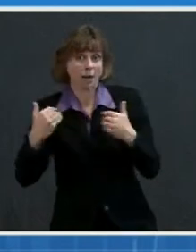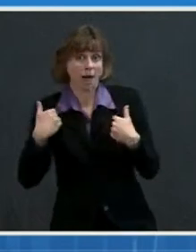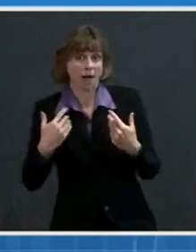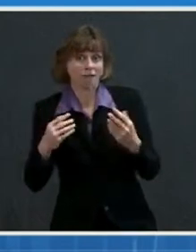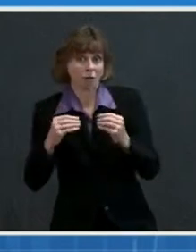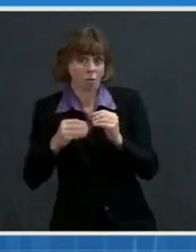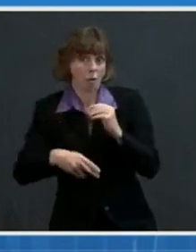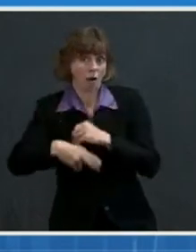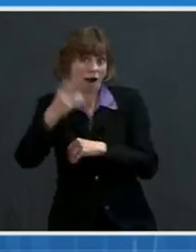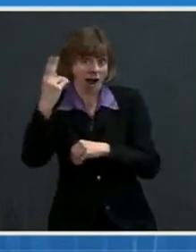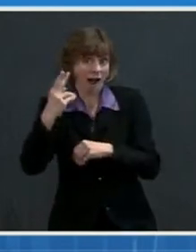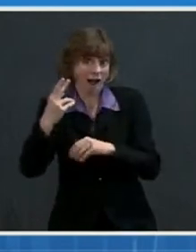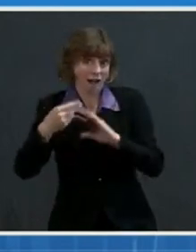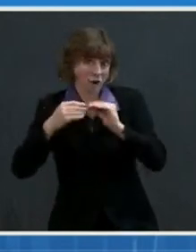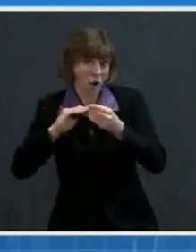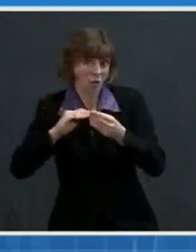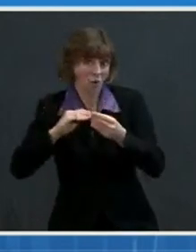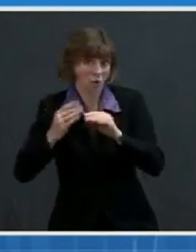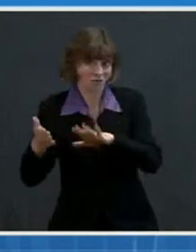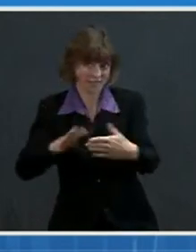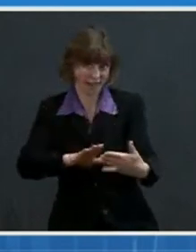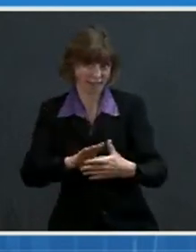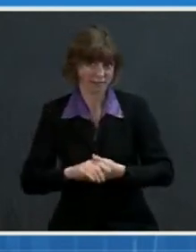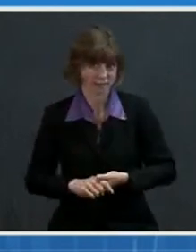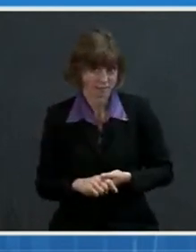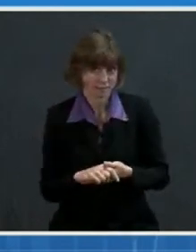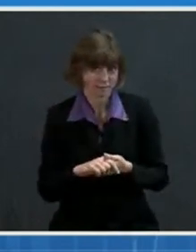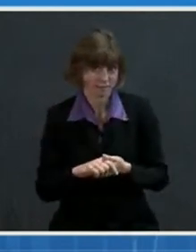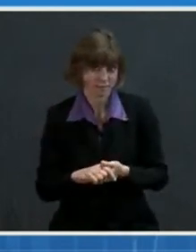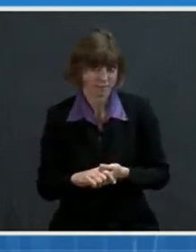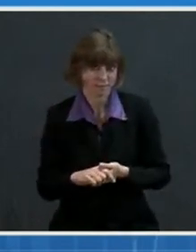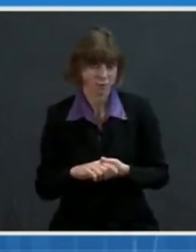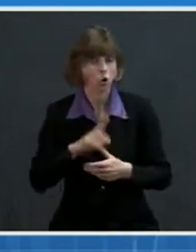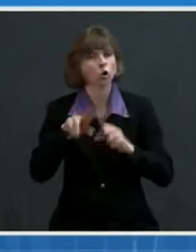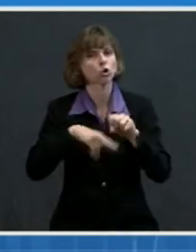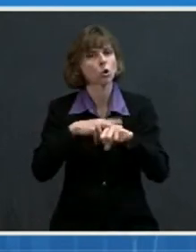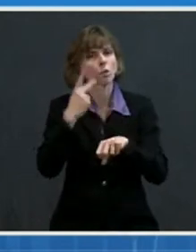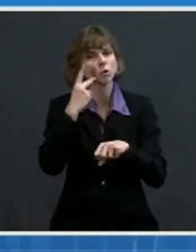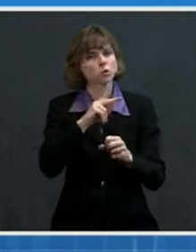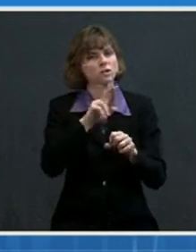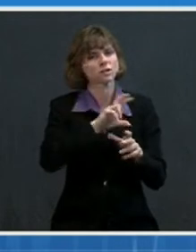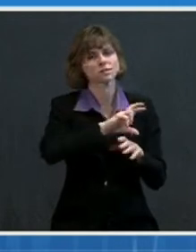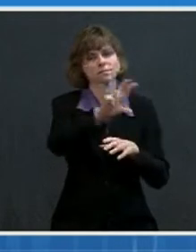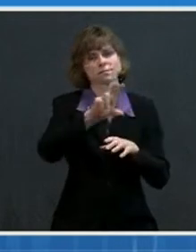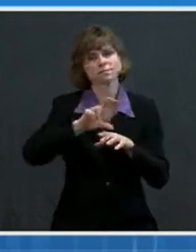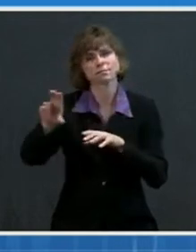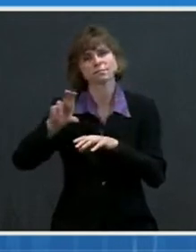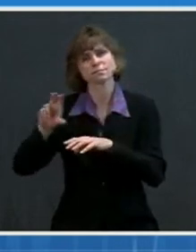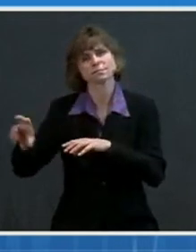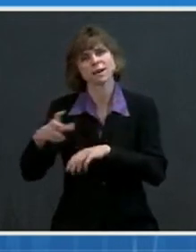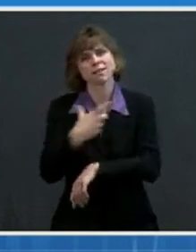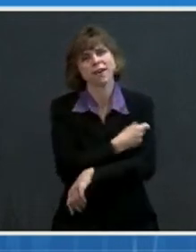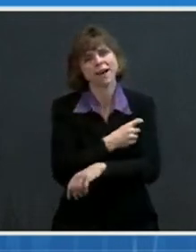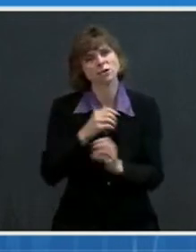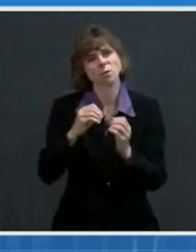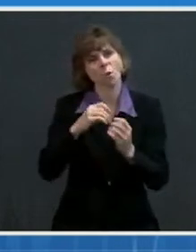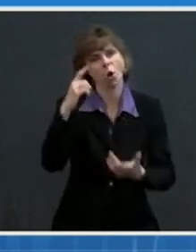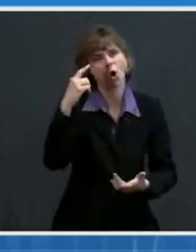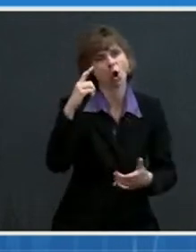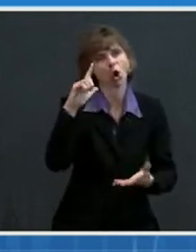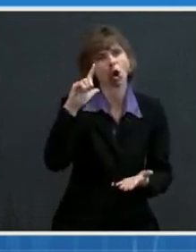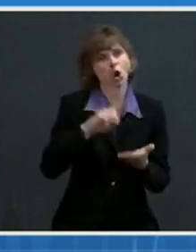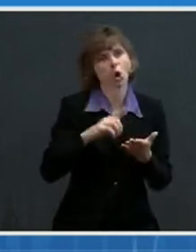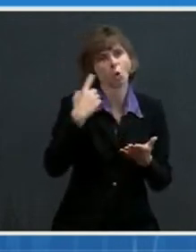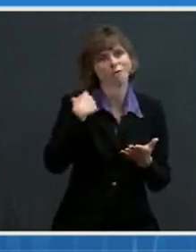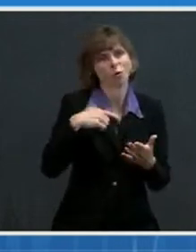of deaths. Notably, you see the share of vaccinations is significantly lower for Latino and non-Hispanic